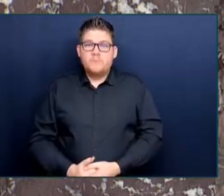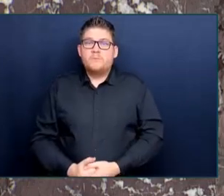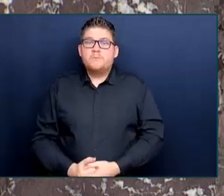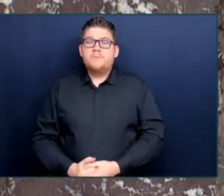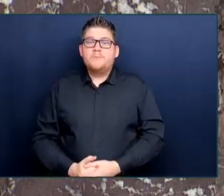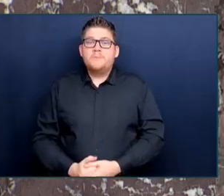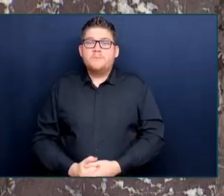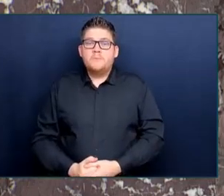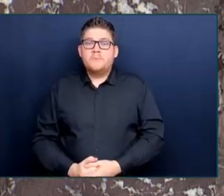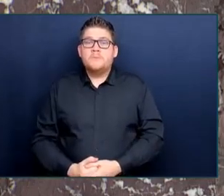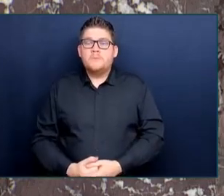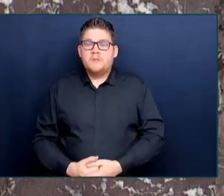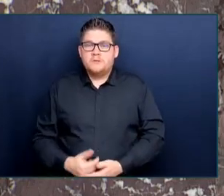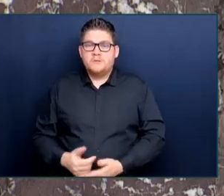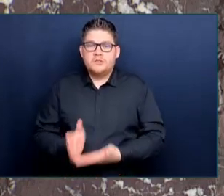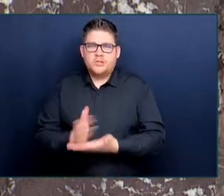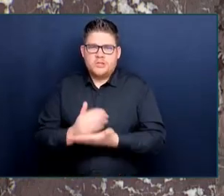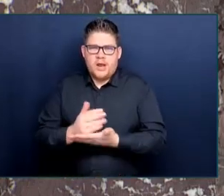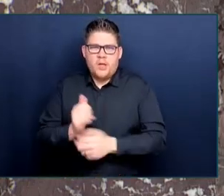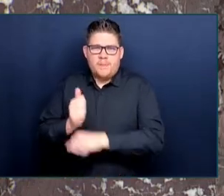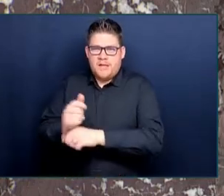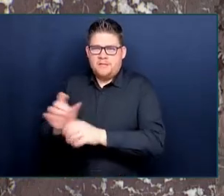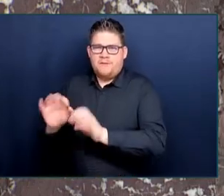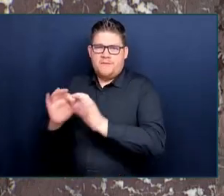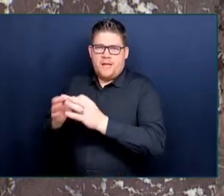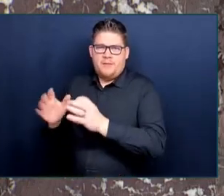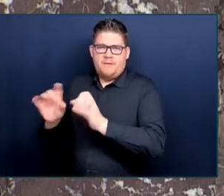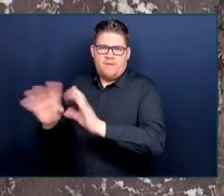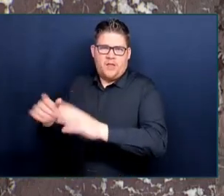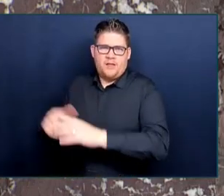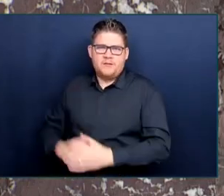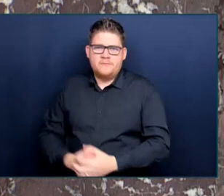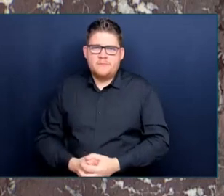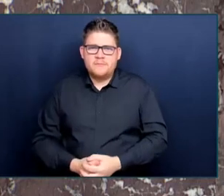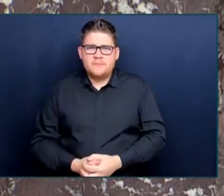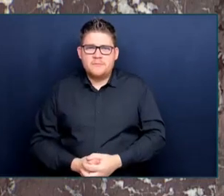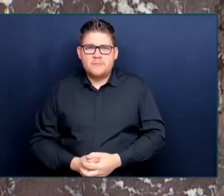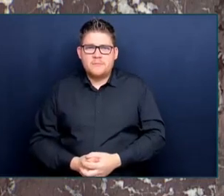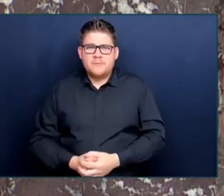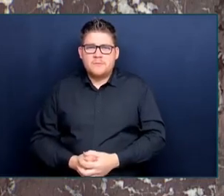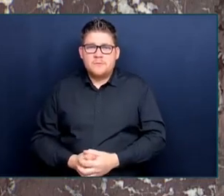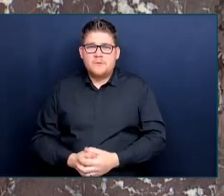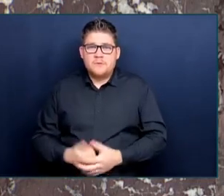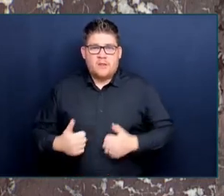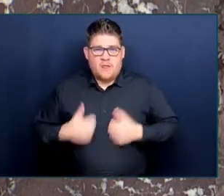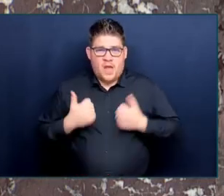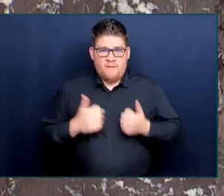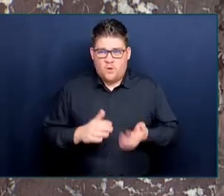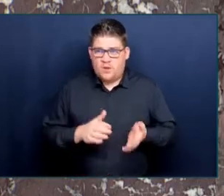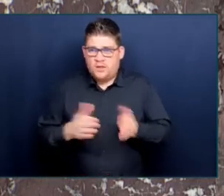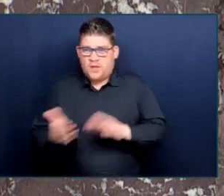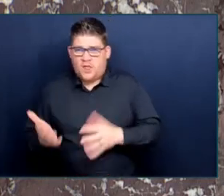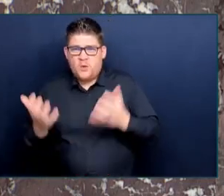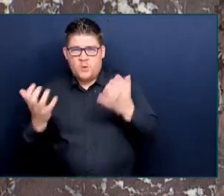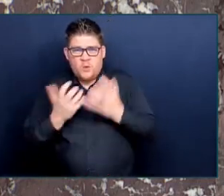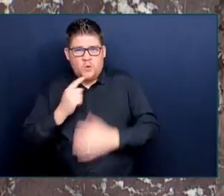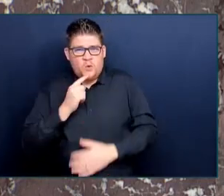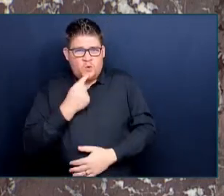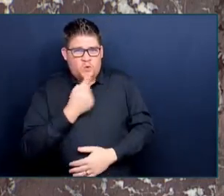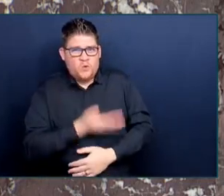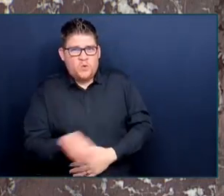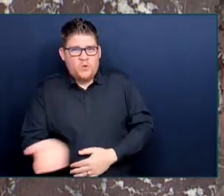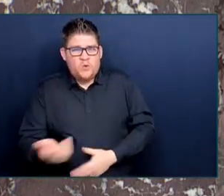life or death issue. And women are disproportionately impacted by a lack of access to family legal